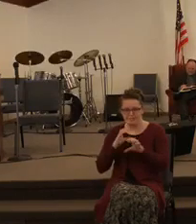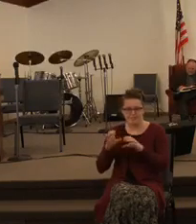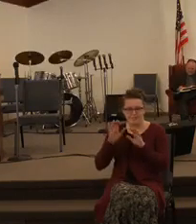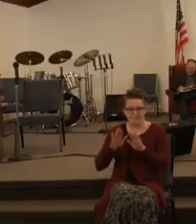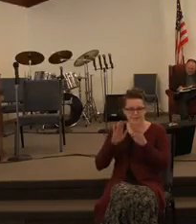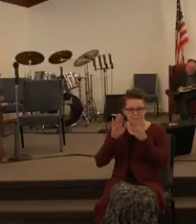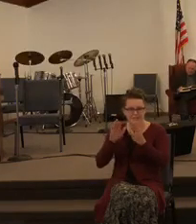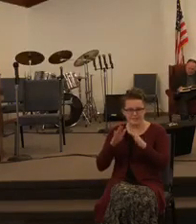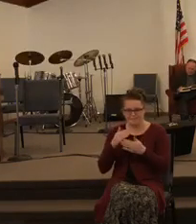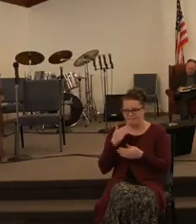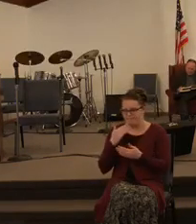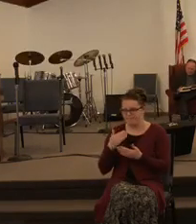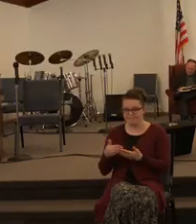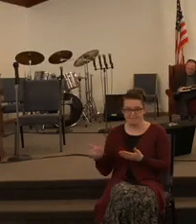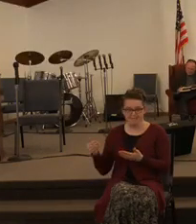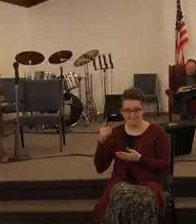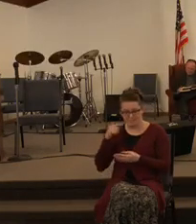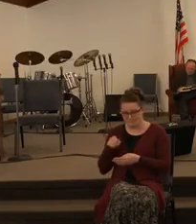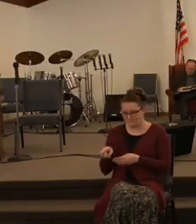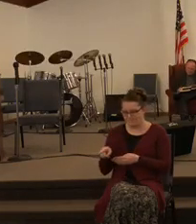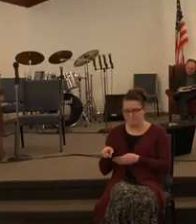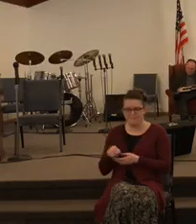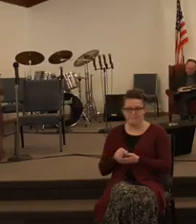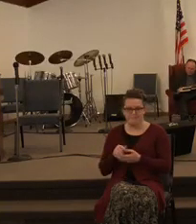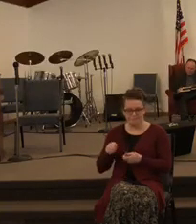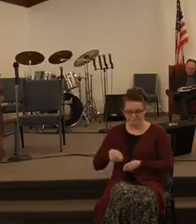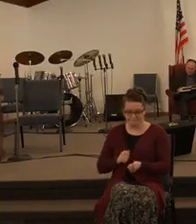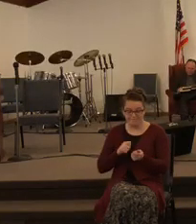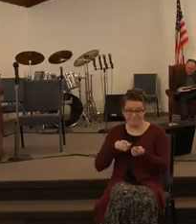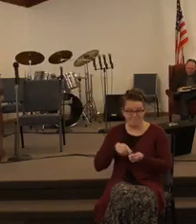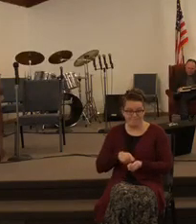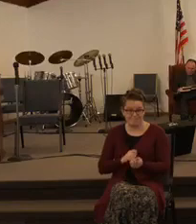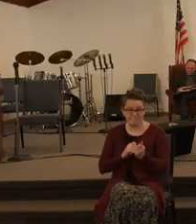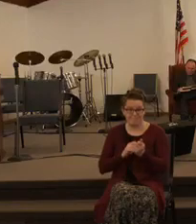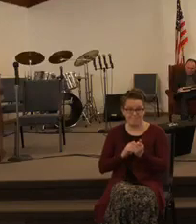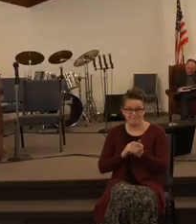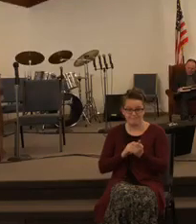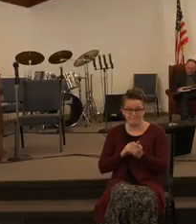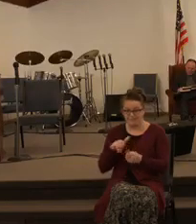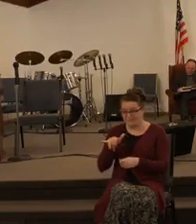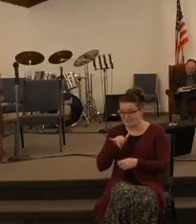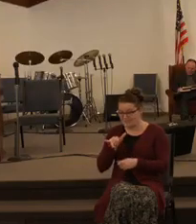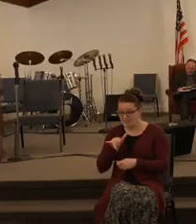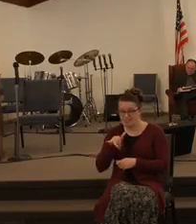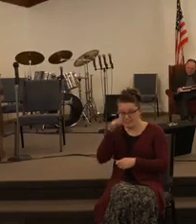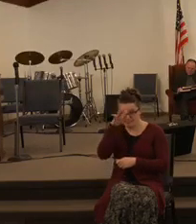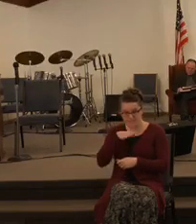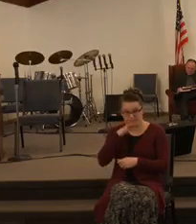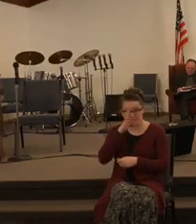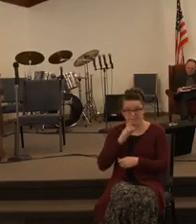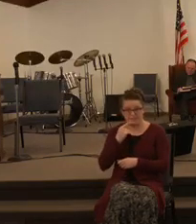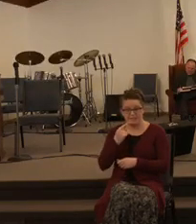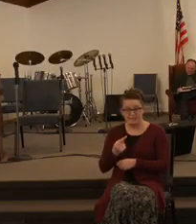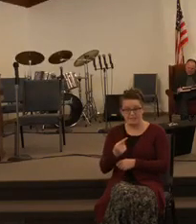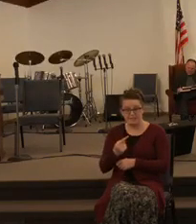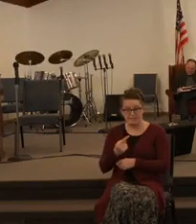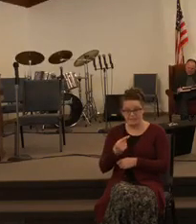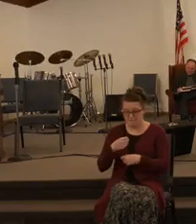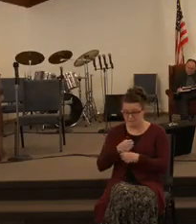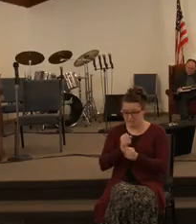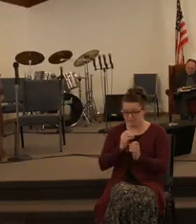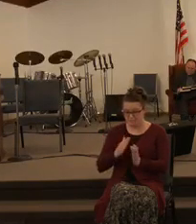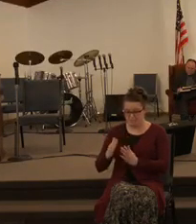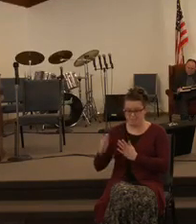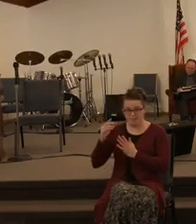things for you so they dug those ditches and just like the man of God has said made preparations